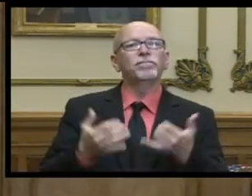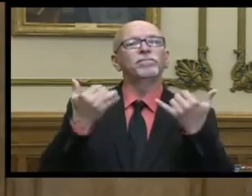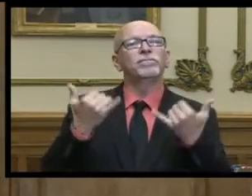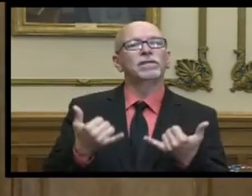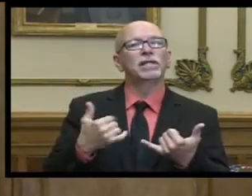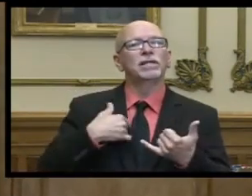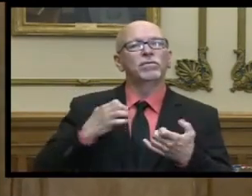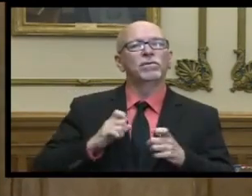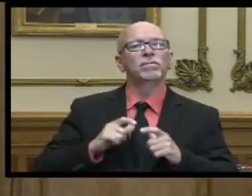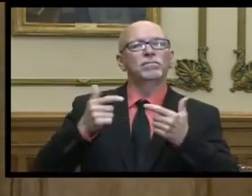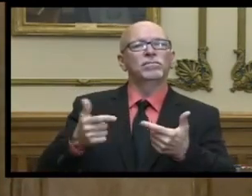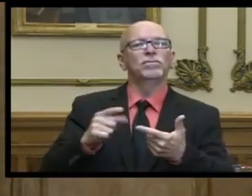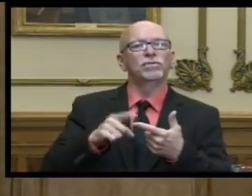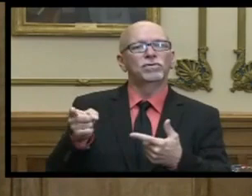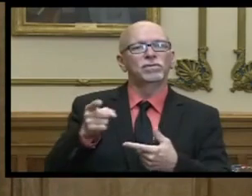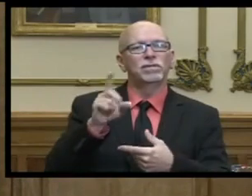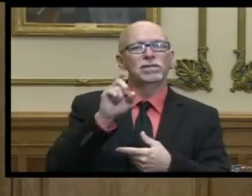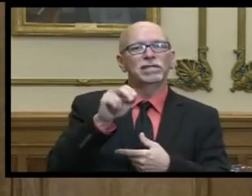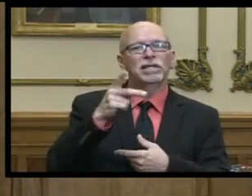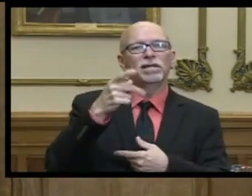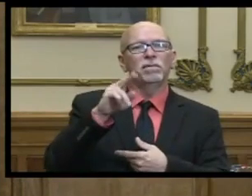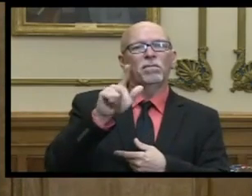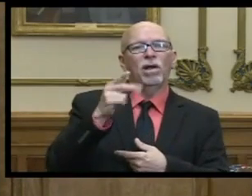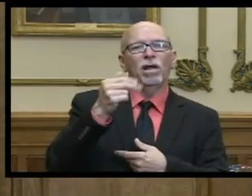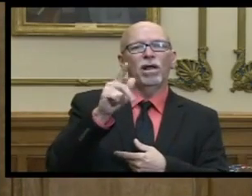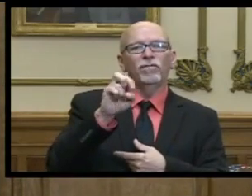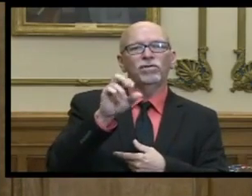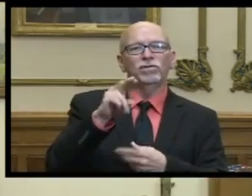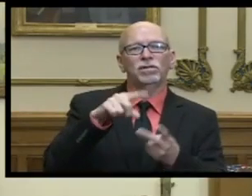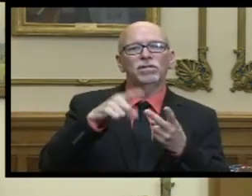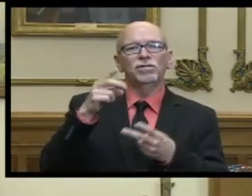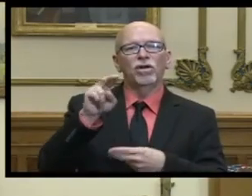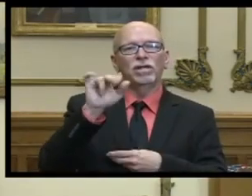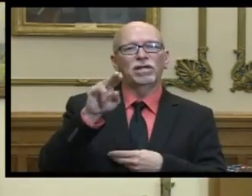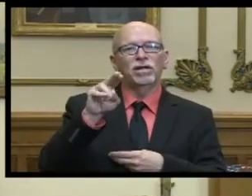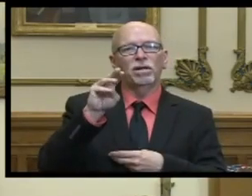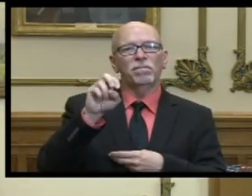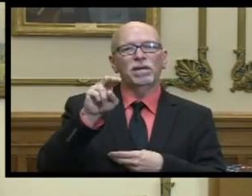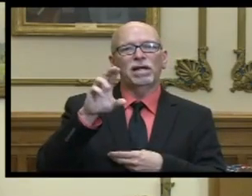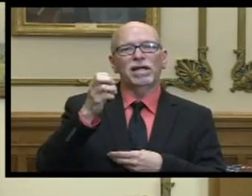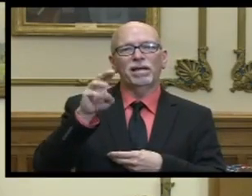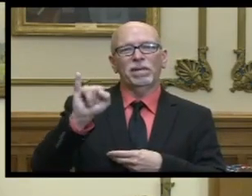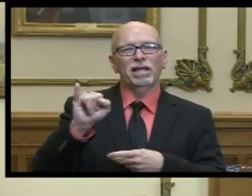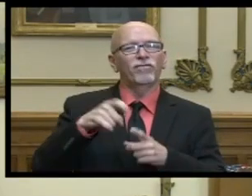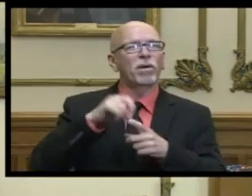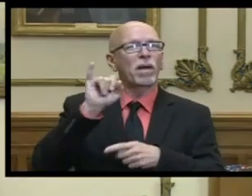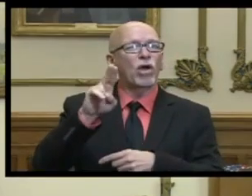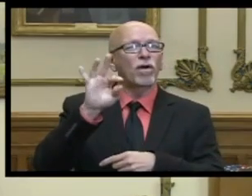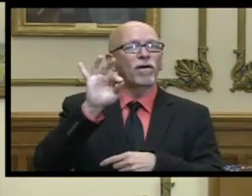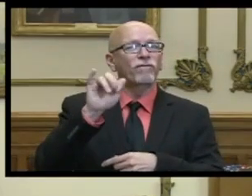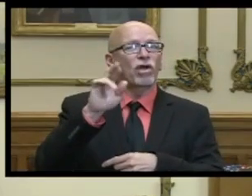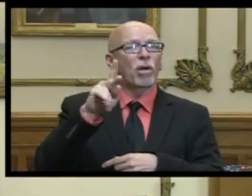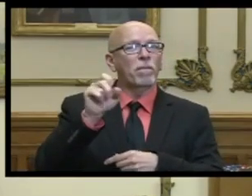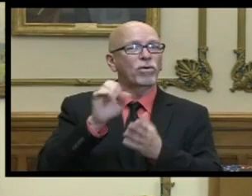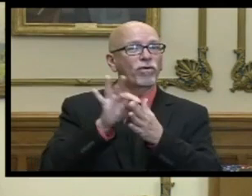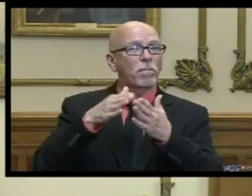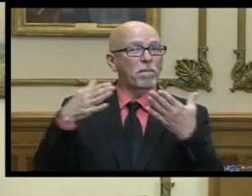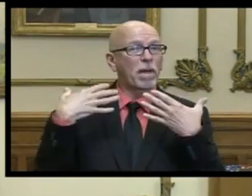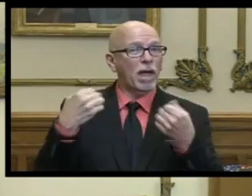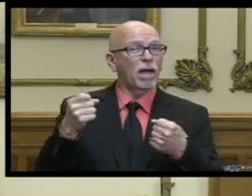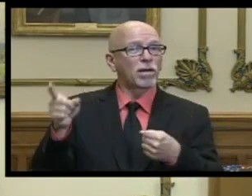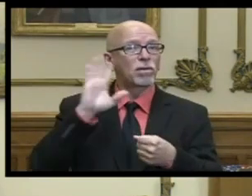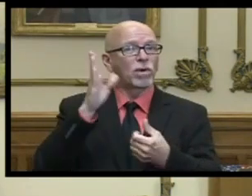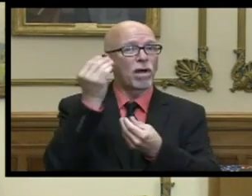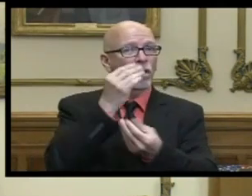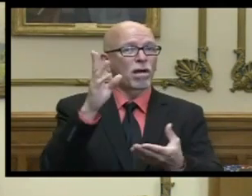my pleasure to turn this over to dean paul halverson and to dr near menakimi of the iu fairbank school of public health who are going to provide